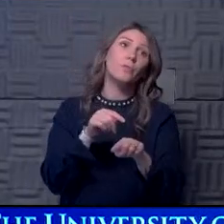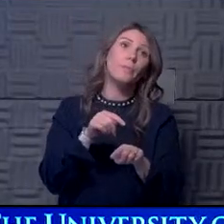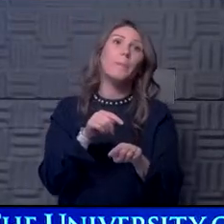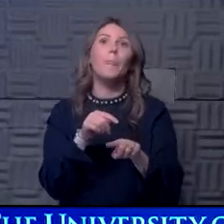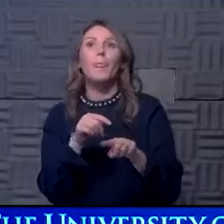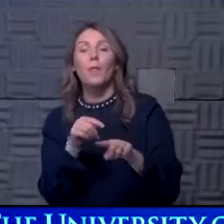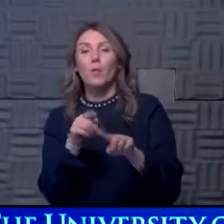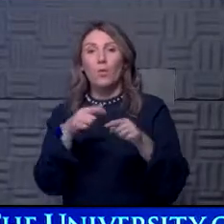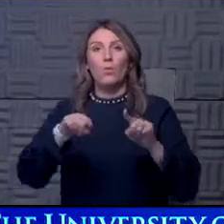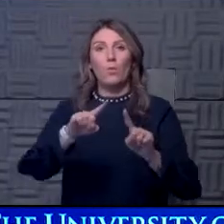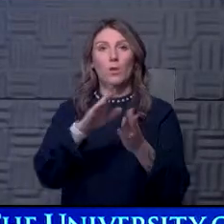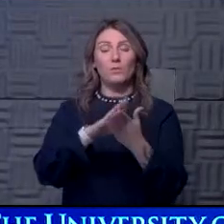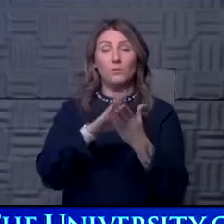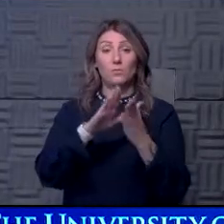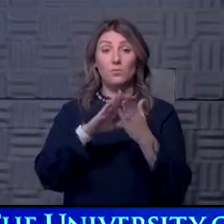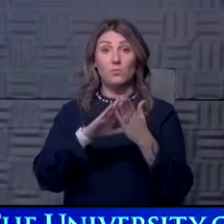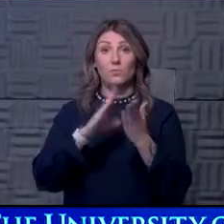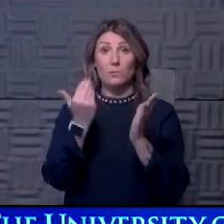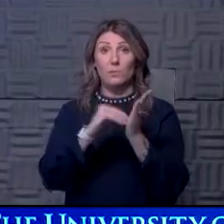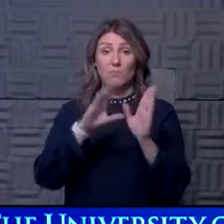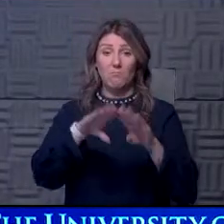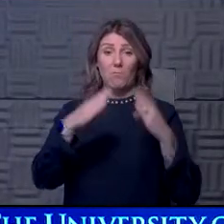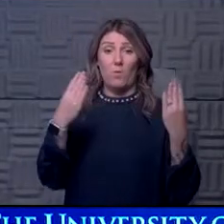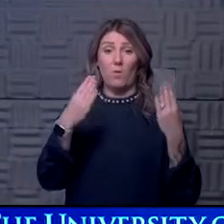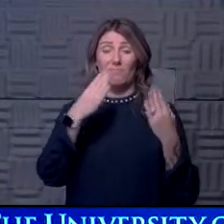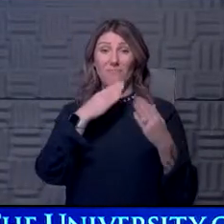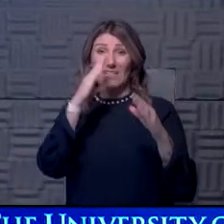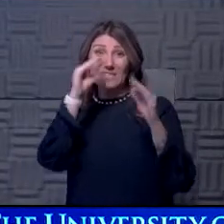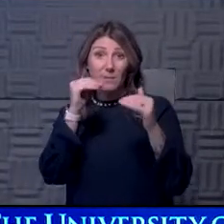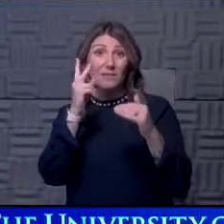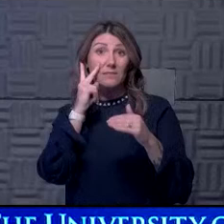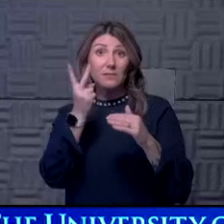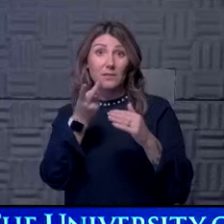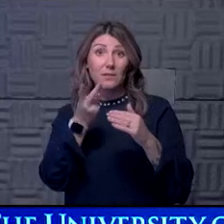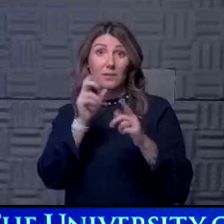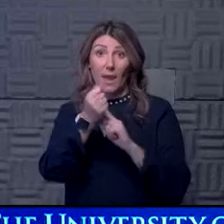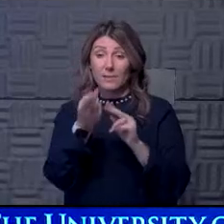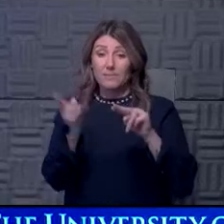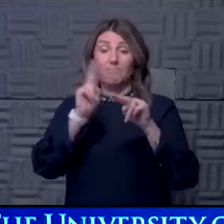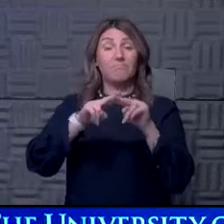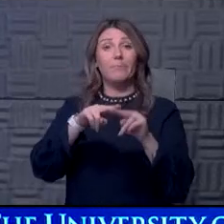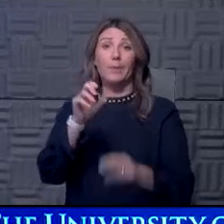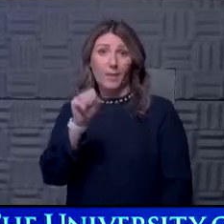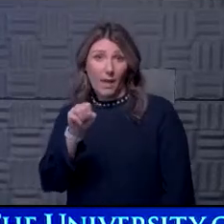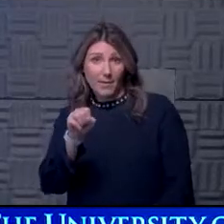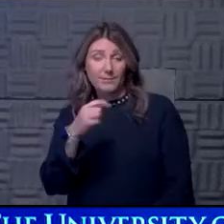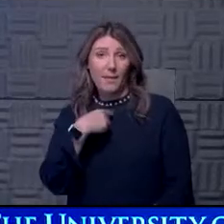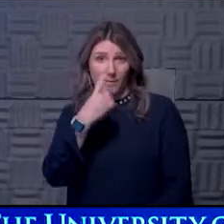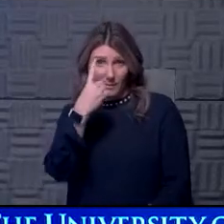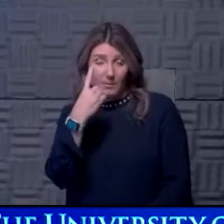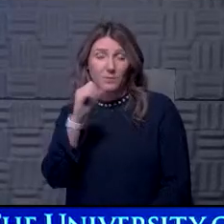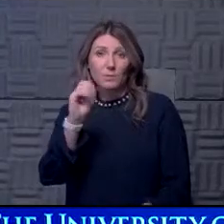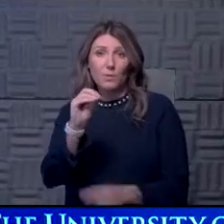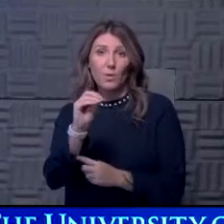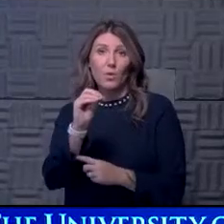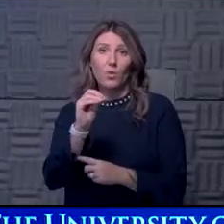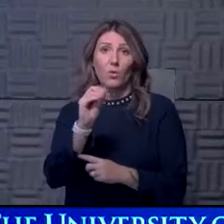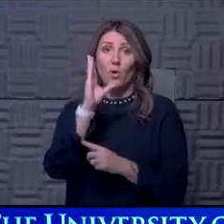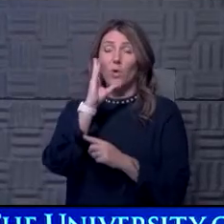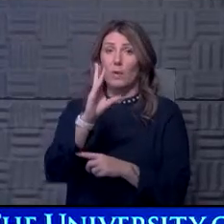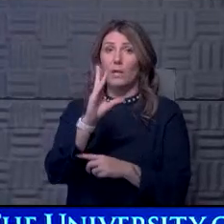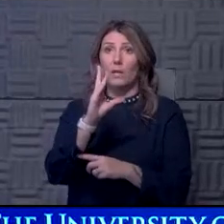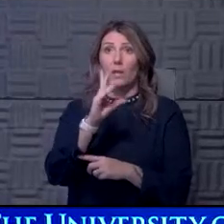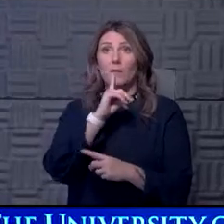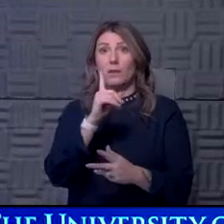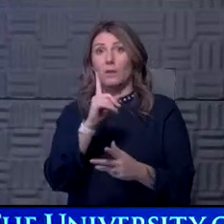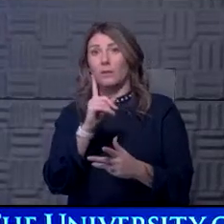is as schools reopen, do we expect to see an increase in cases? I think so. Do I think that, um, it is a definitive thing that will